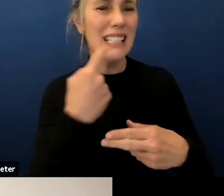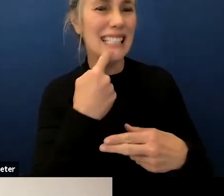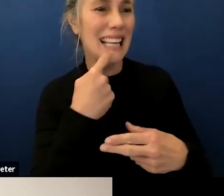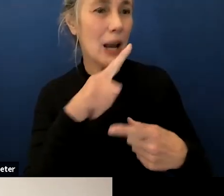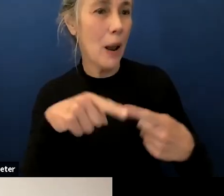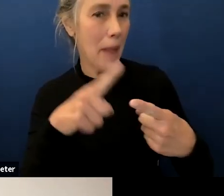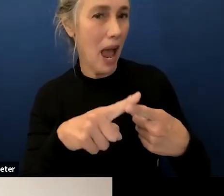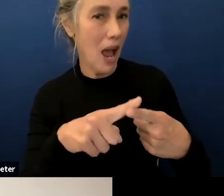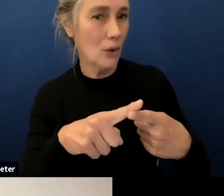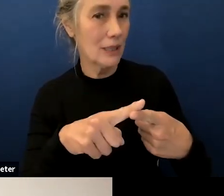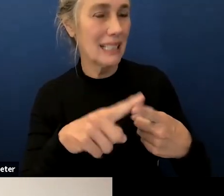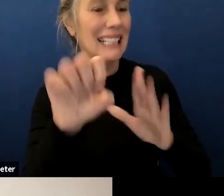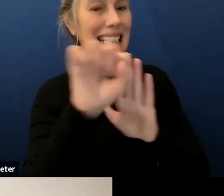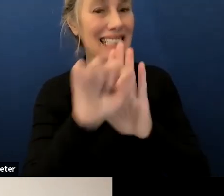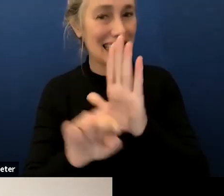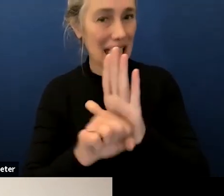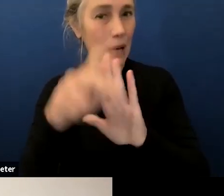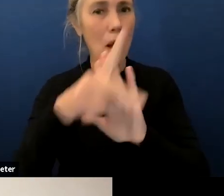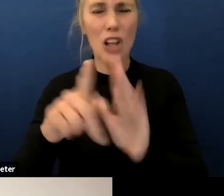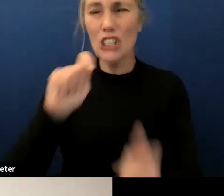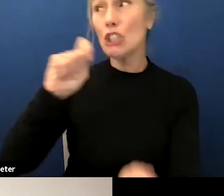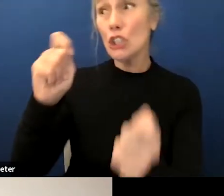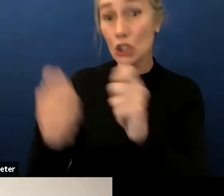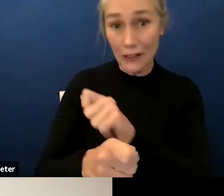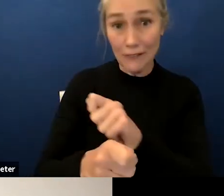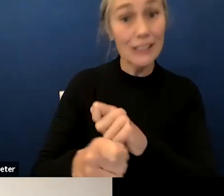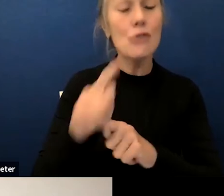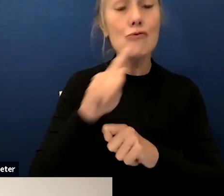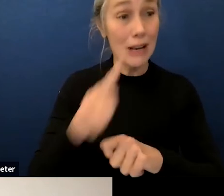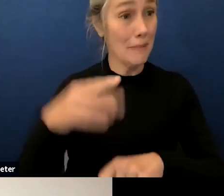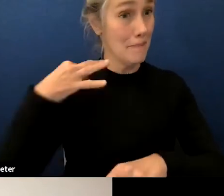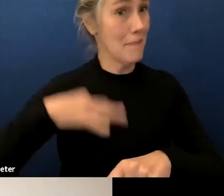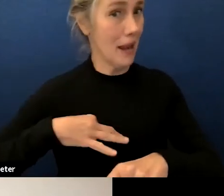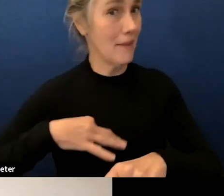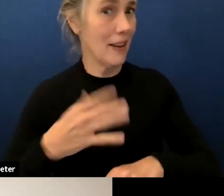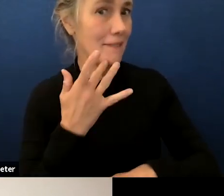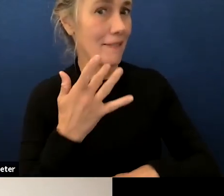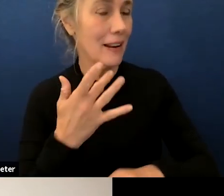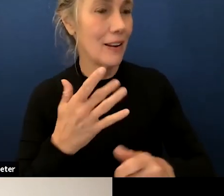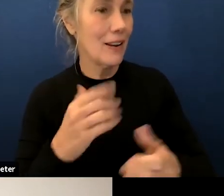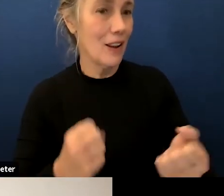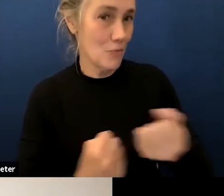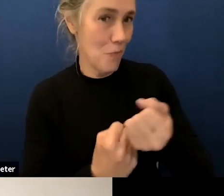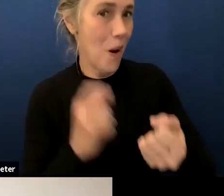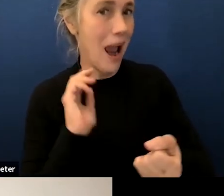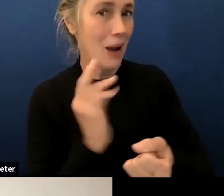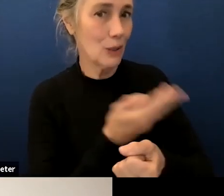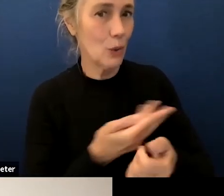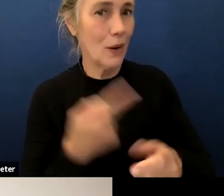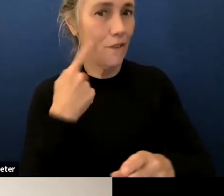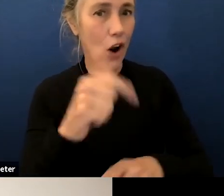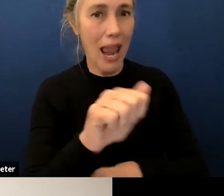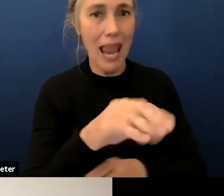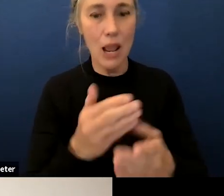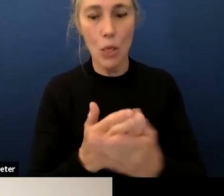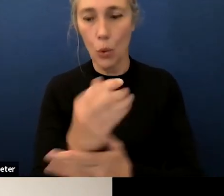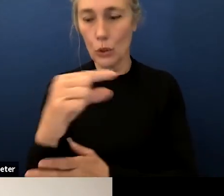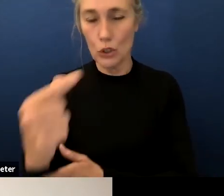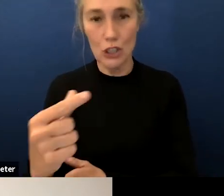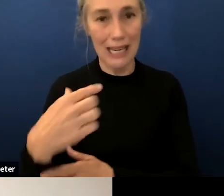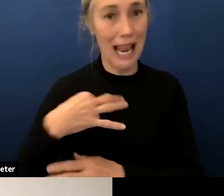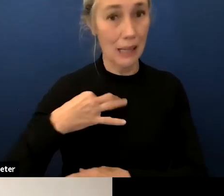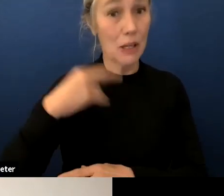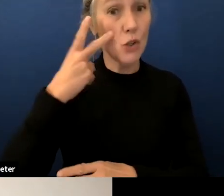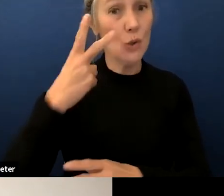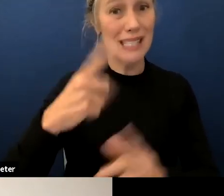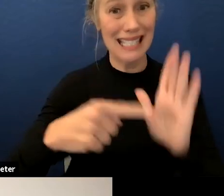state and a shift in state policy that's really been favorable to our students in terms of a through g eligibility but you're going to see multiple examples